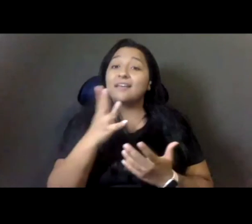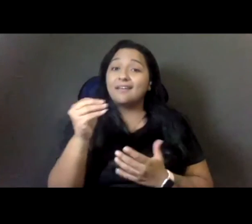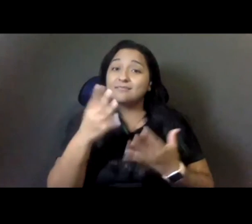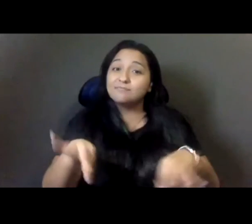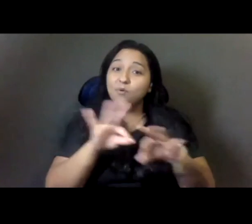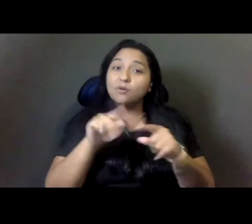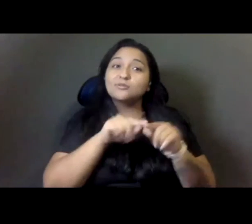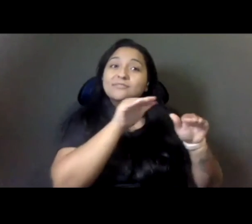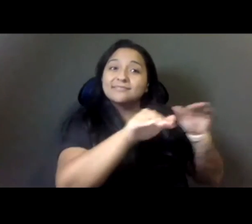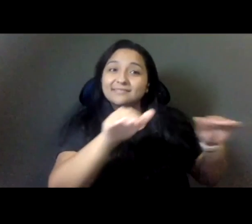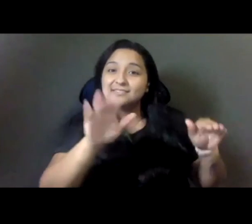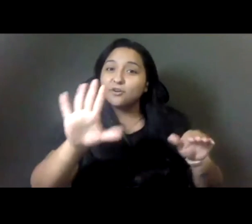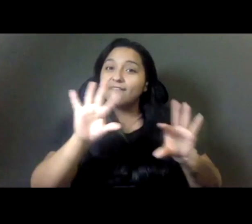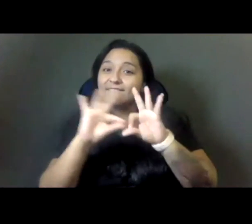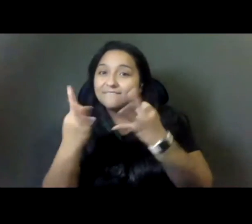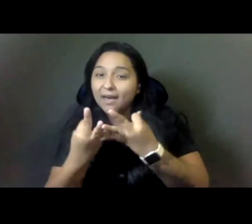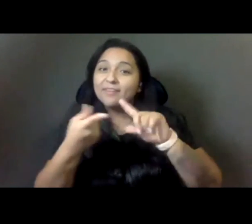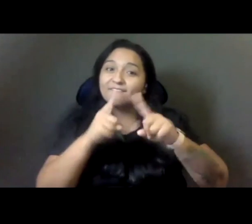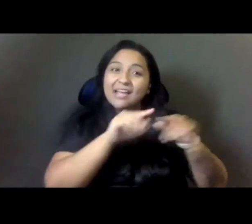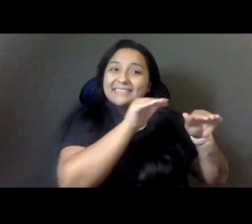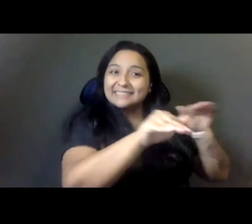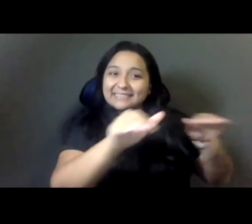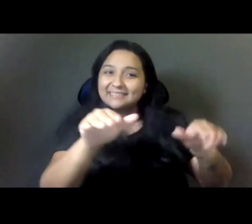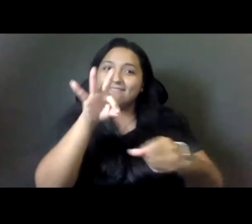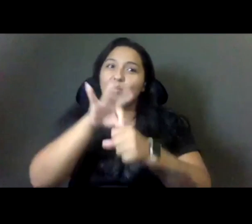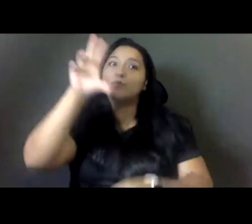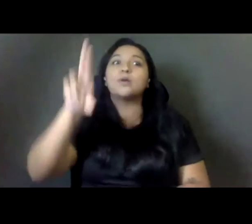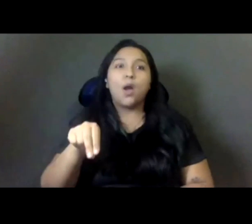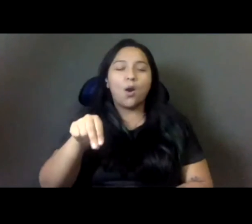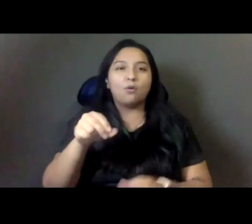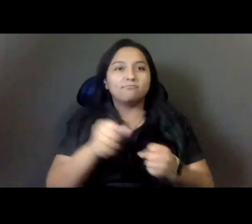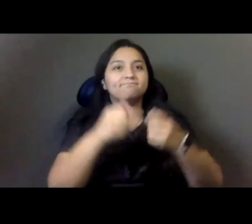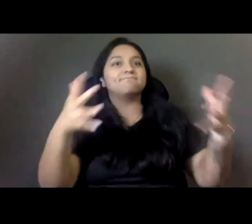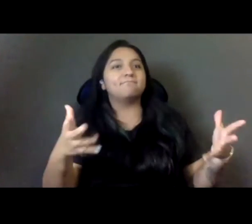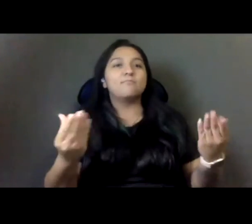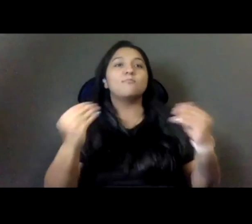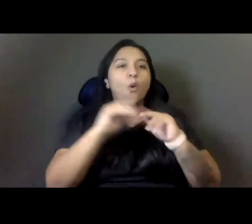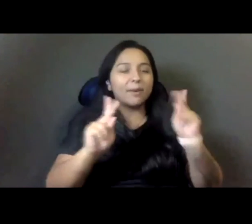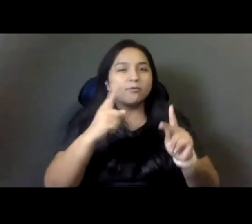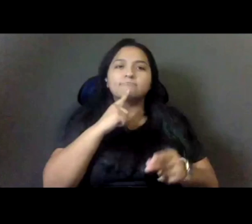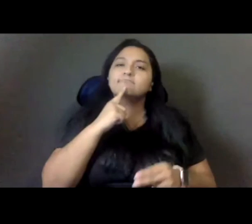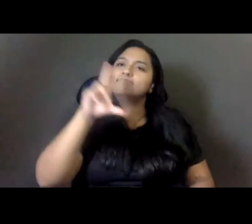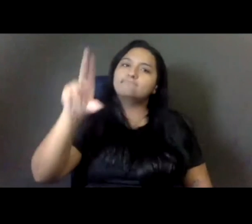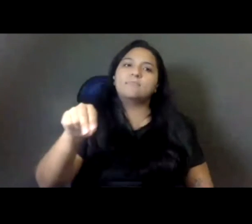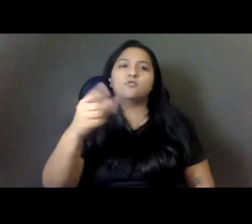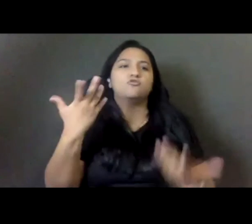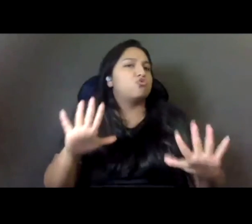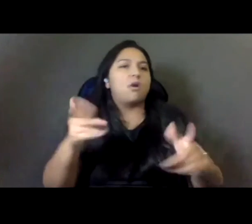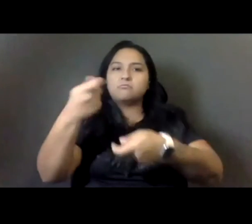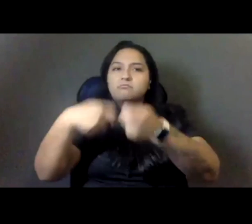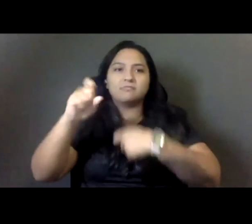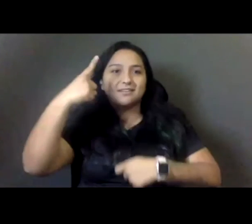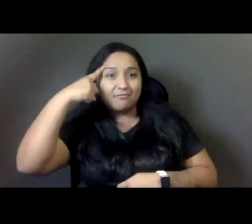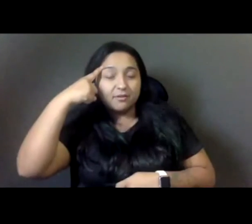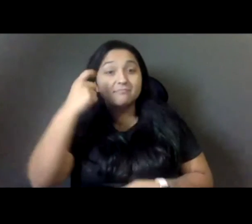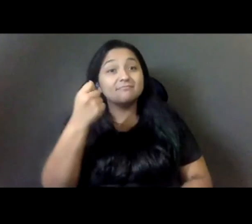then sign up to turn out more voters. Because this is really more than just about the recall. This is a battle for the